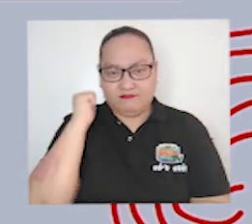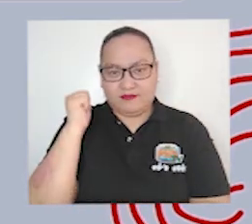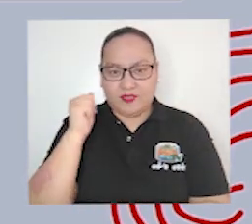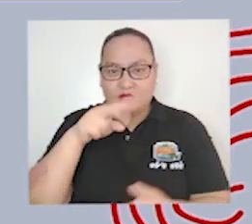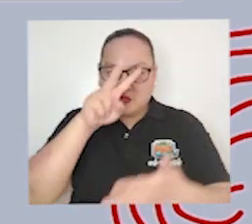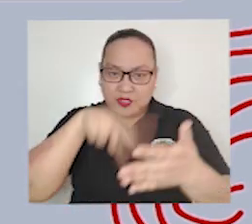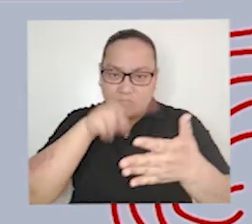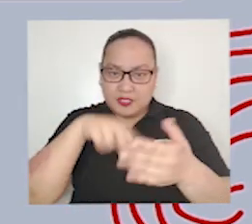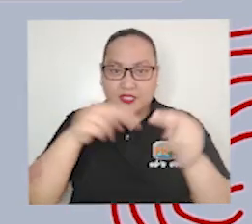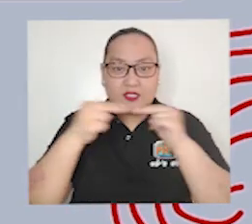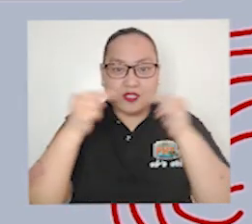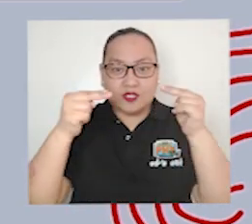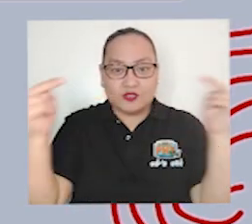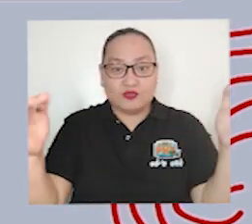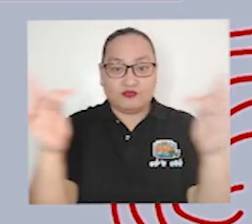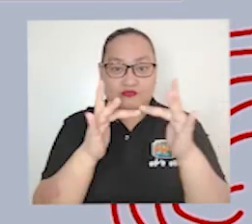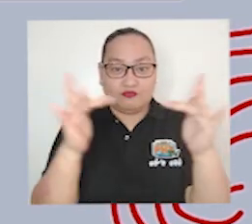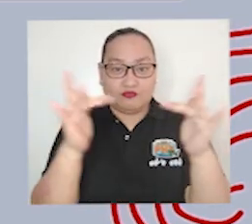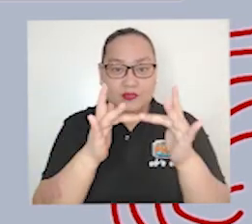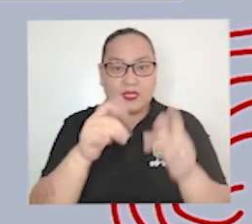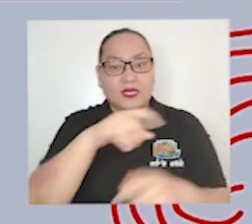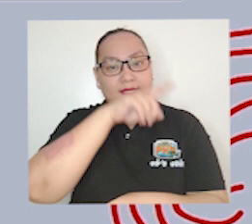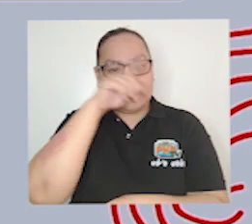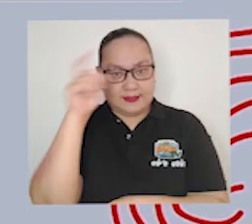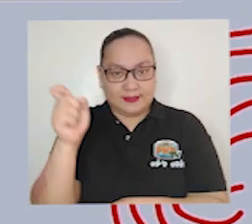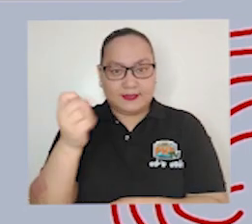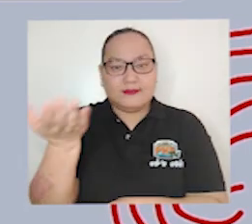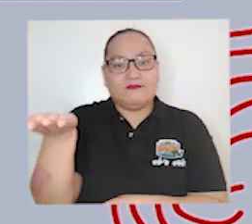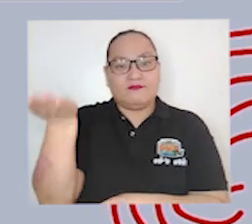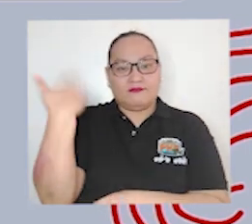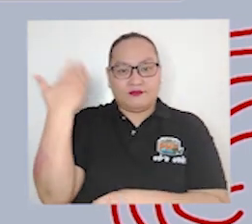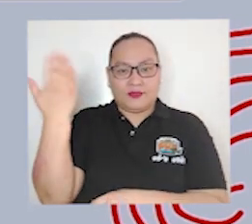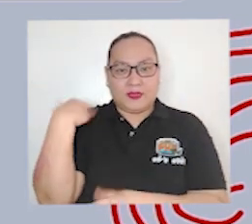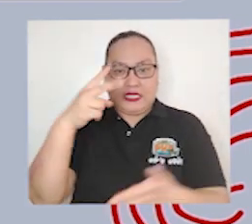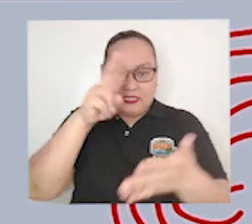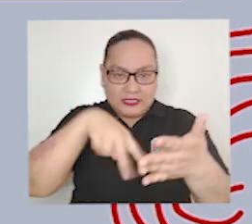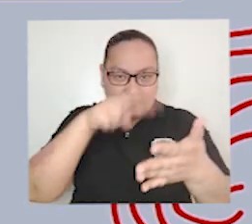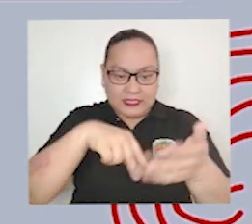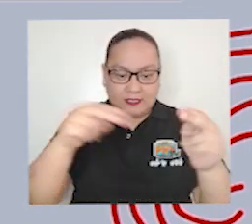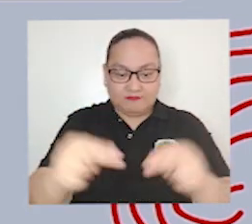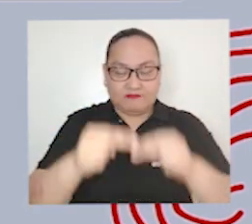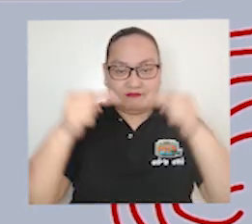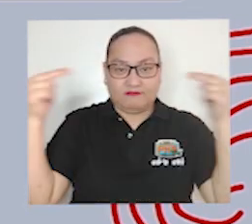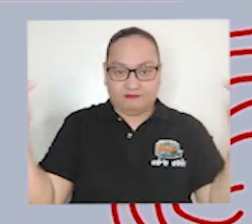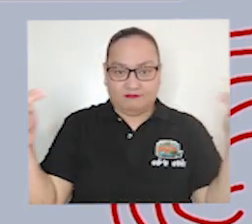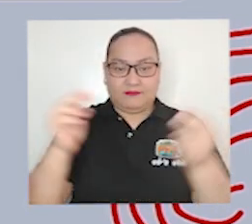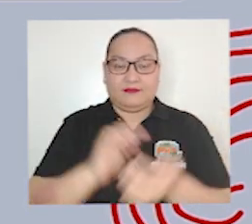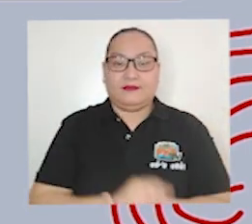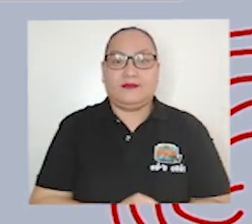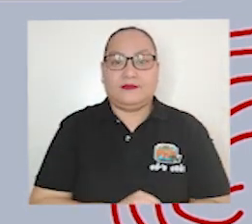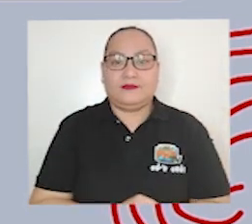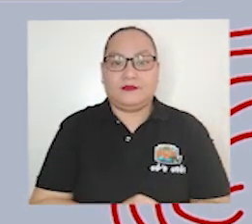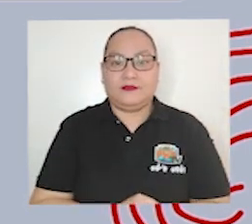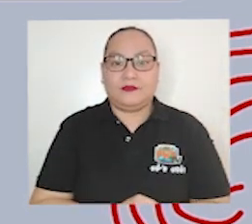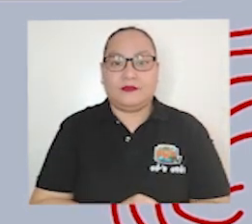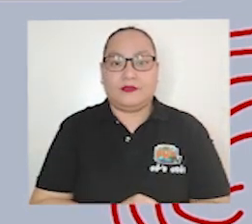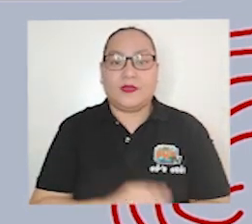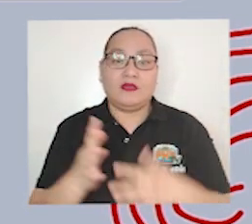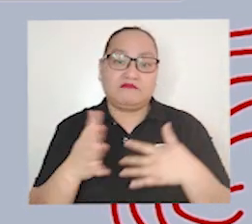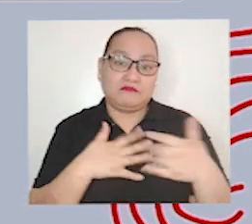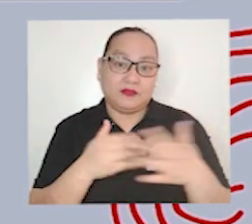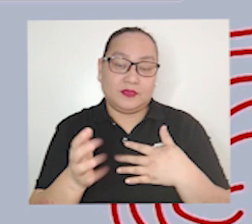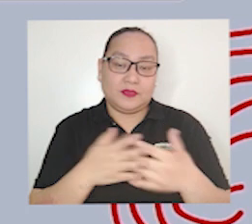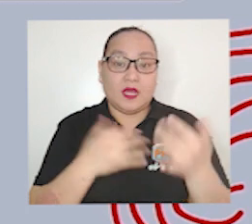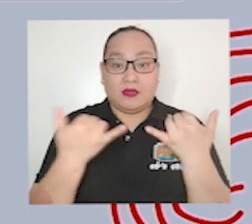read the news on the internet because they were used to reading daily However